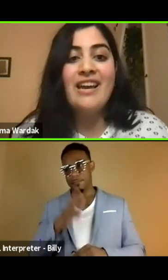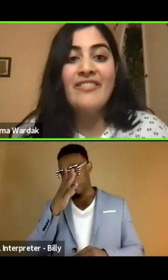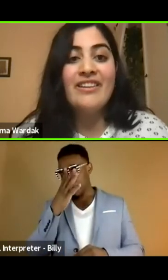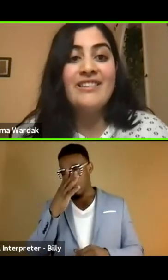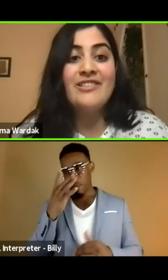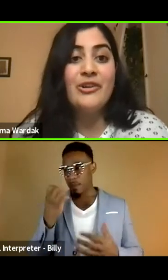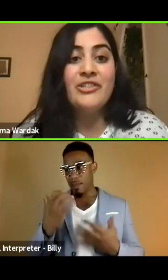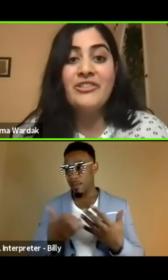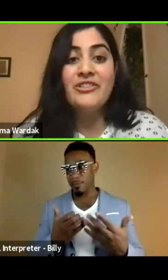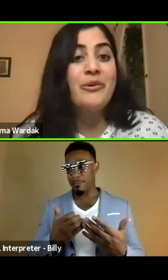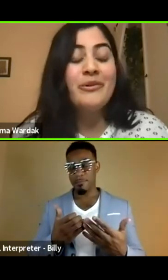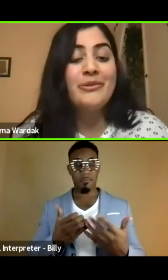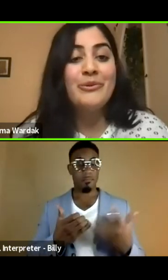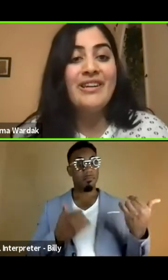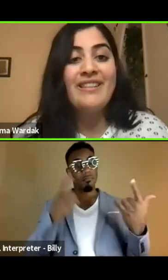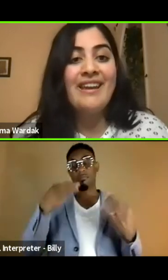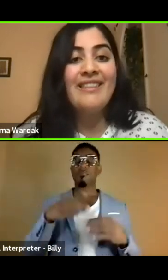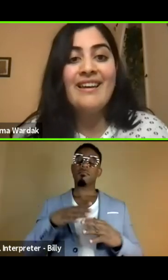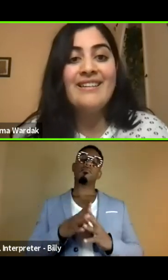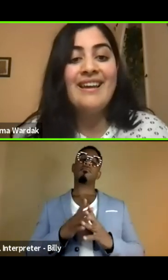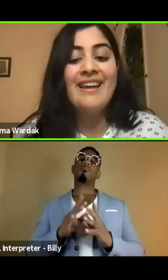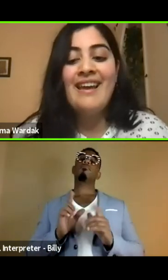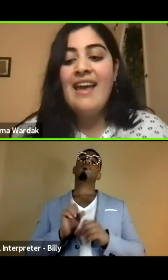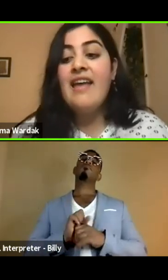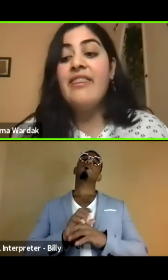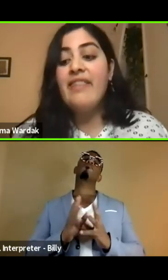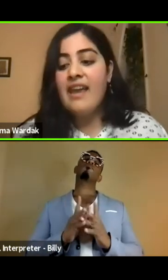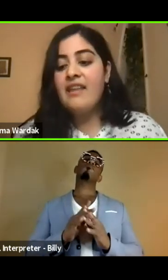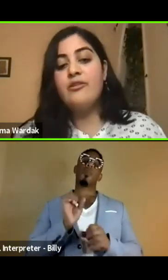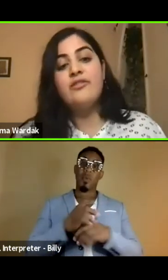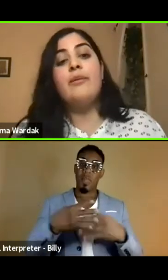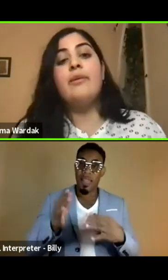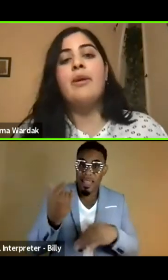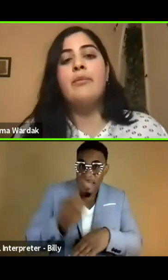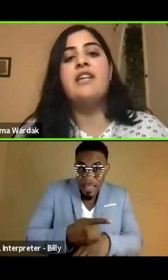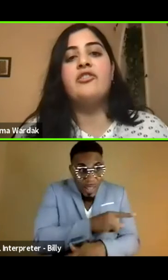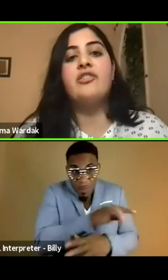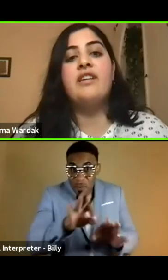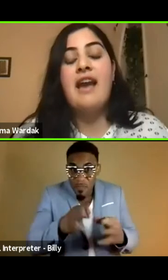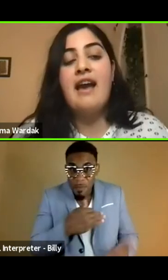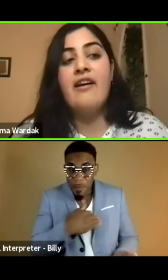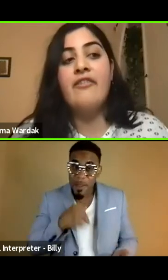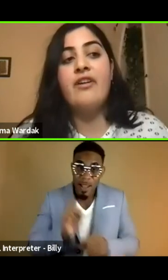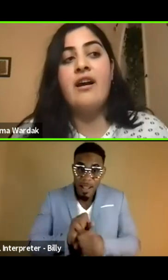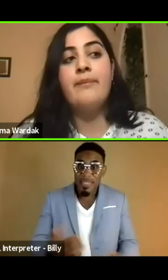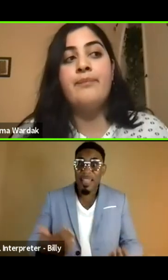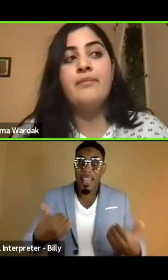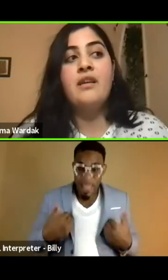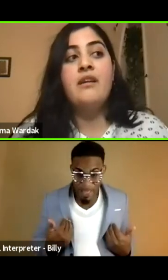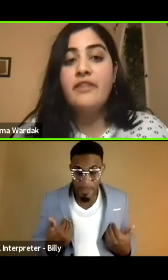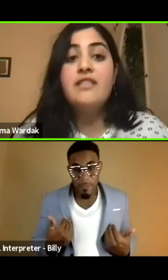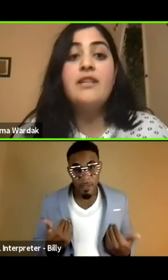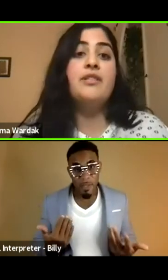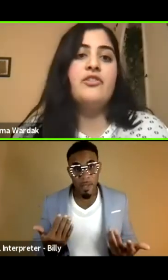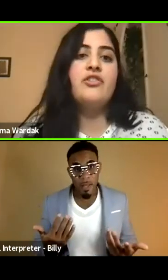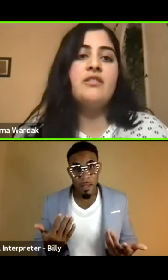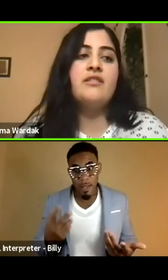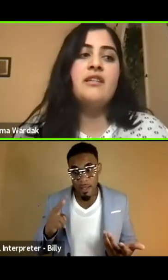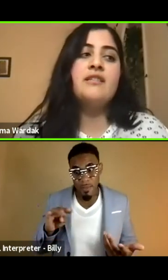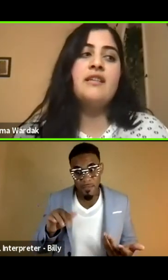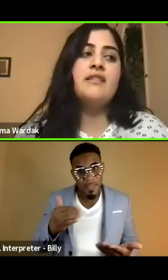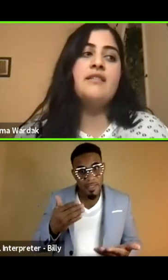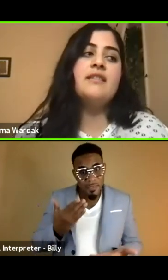it was just kind of at the discretion of whoever was working the gate that day. And they, those family members actually have, um, visa